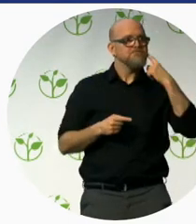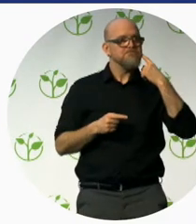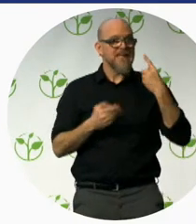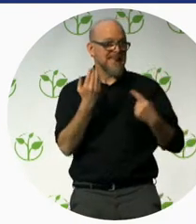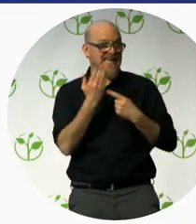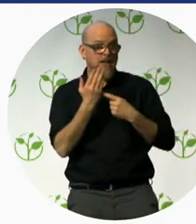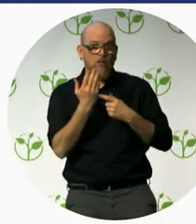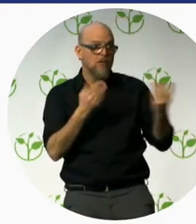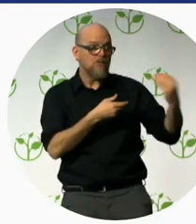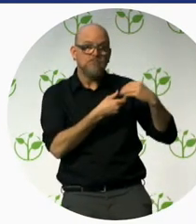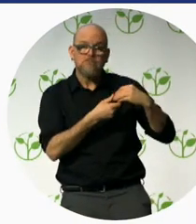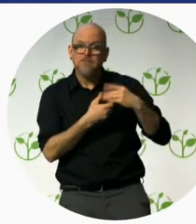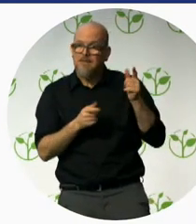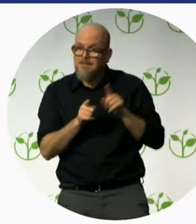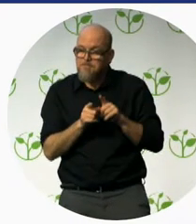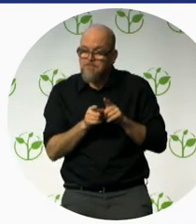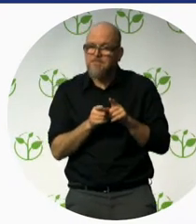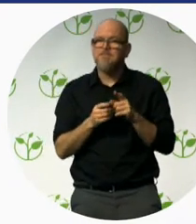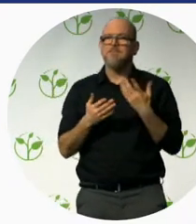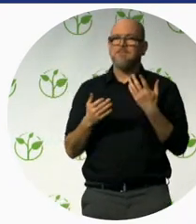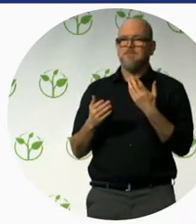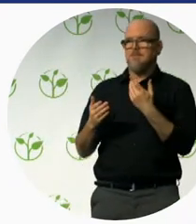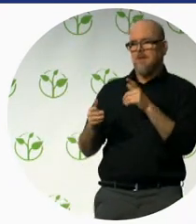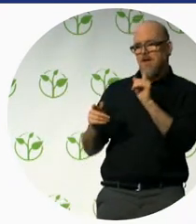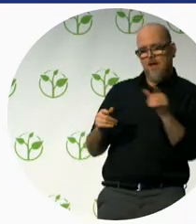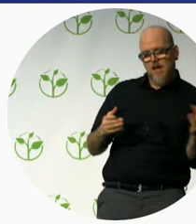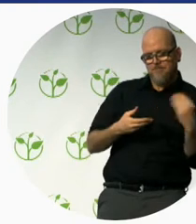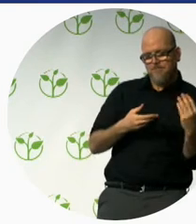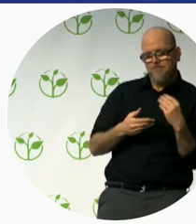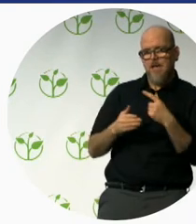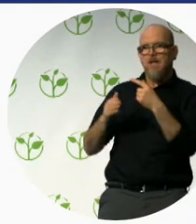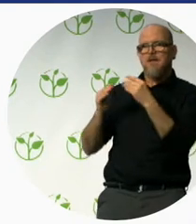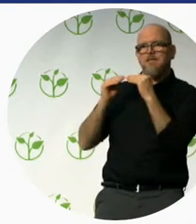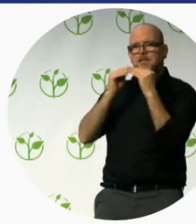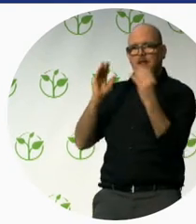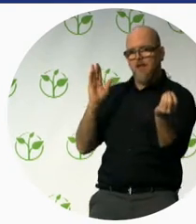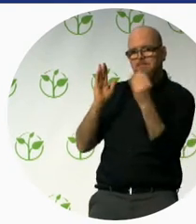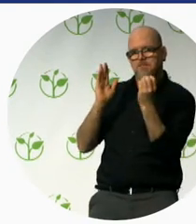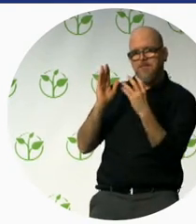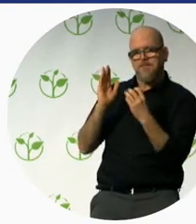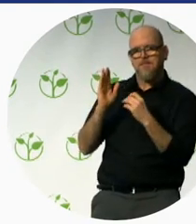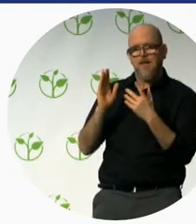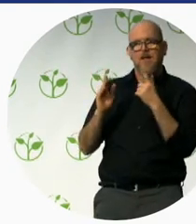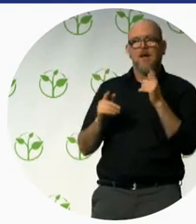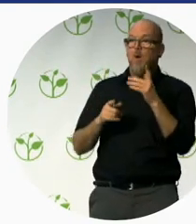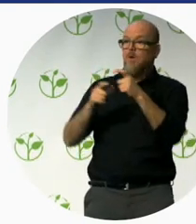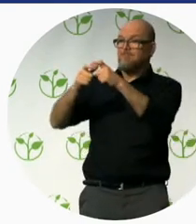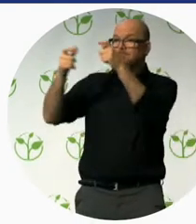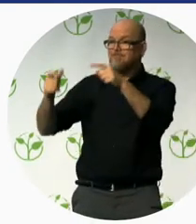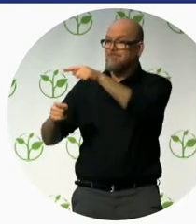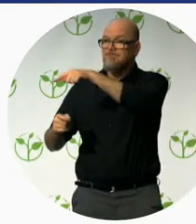is a body type with tourism and related services into the international standards